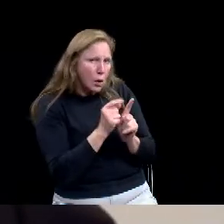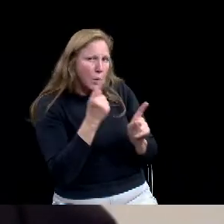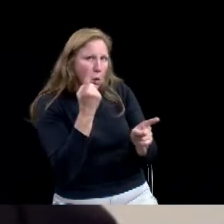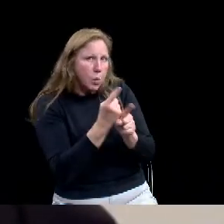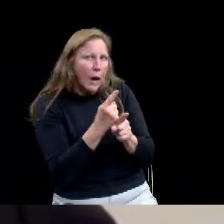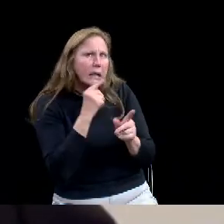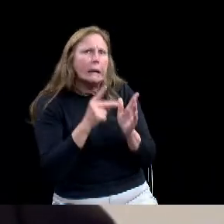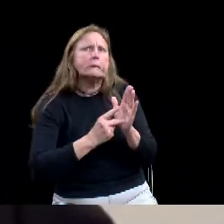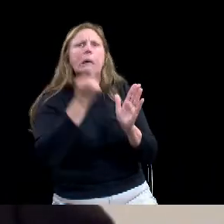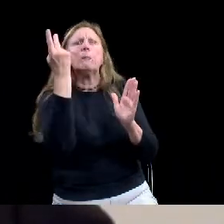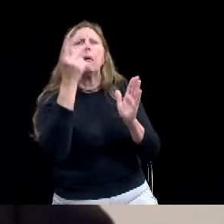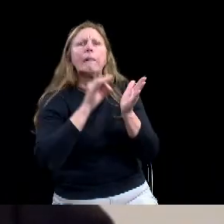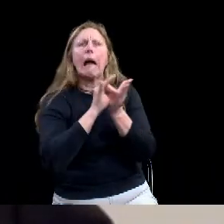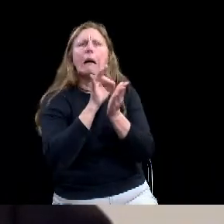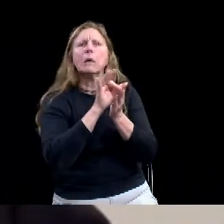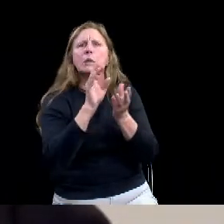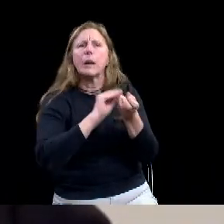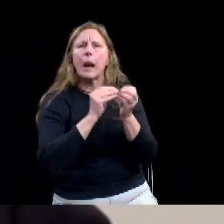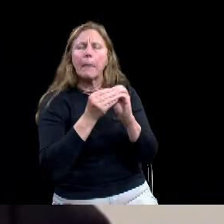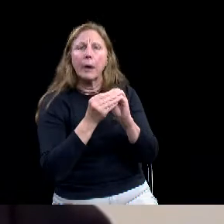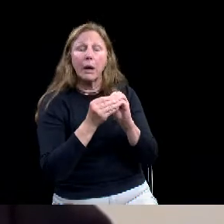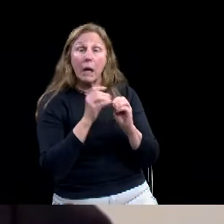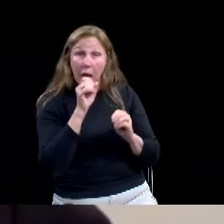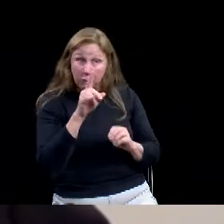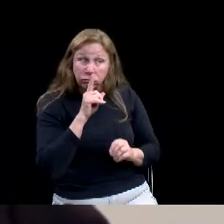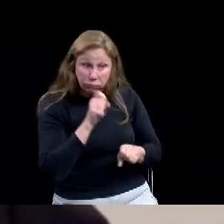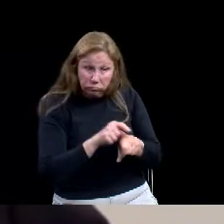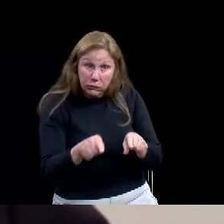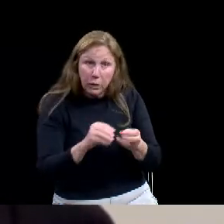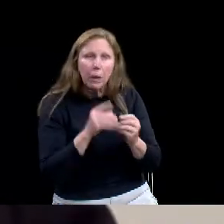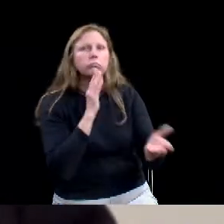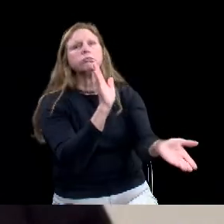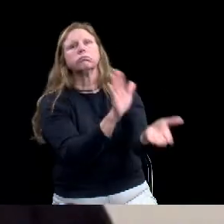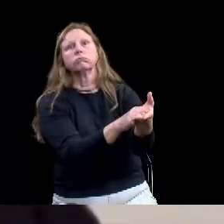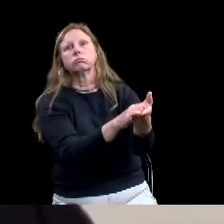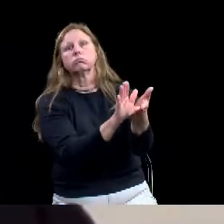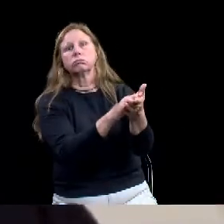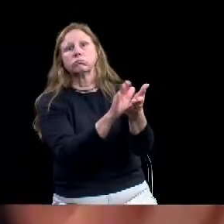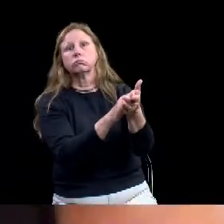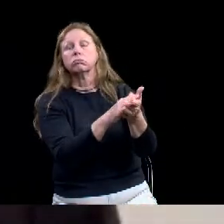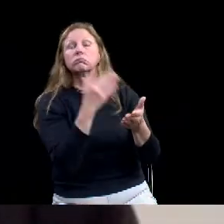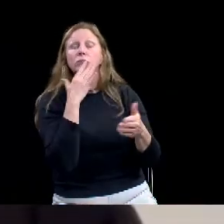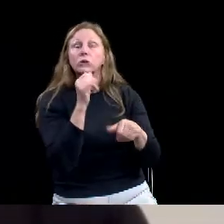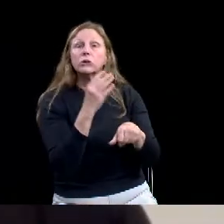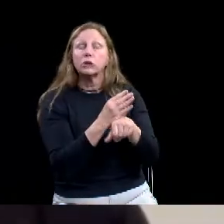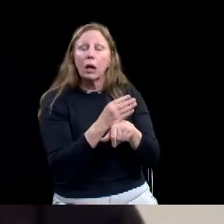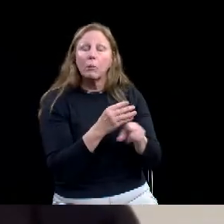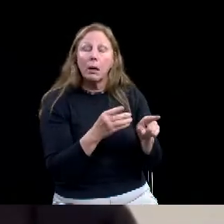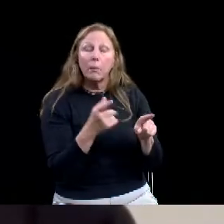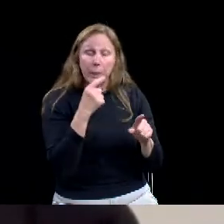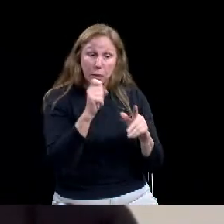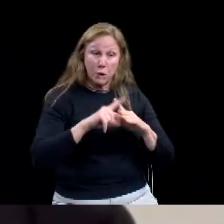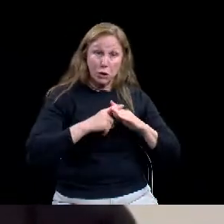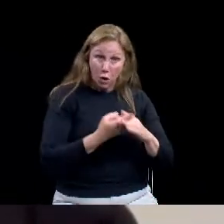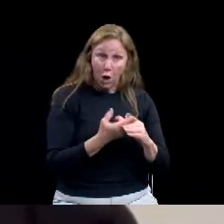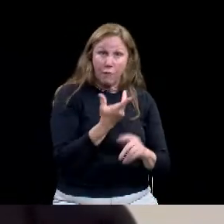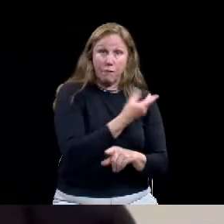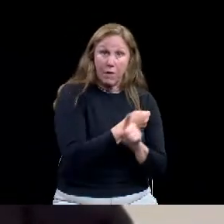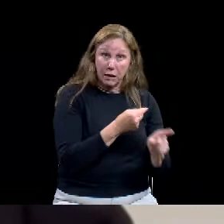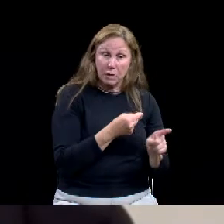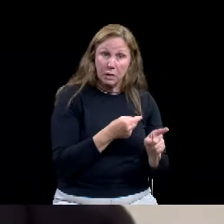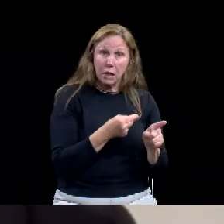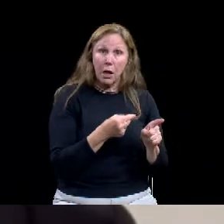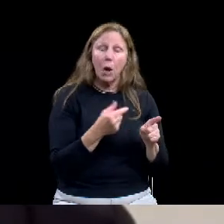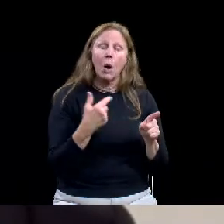we began these vaccination clinics, council has been very vocal, for lack of better words, to make sure that our